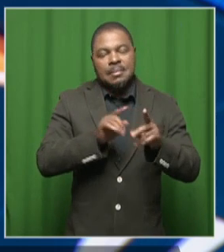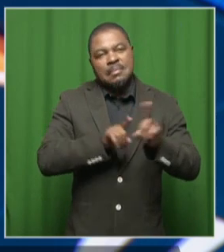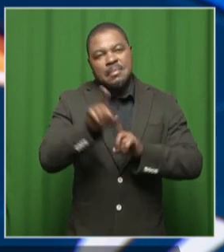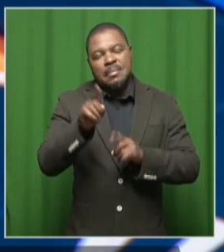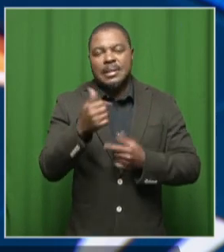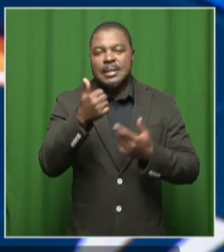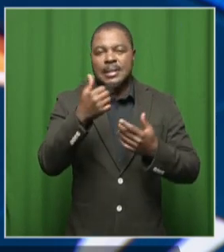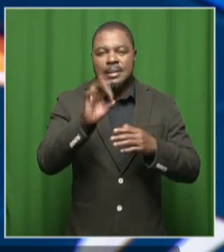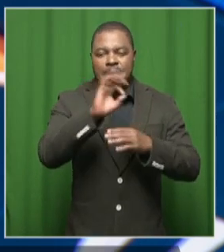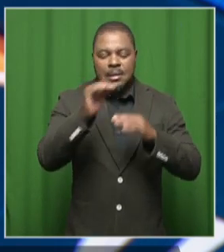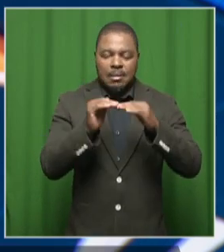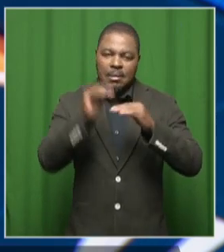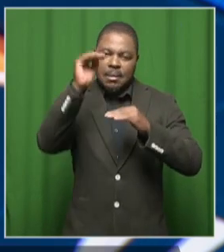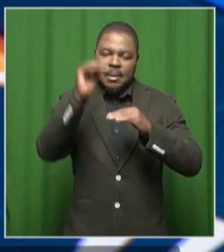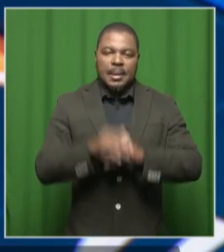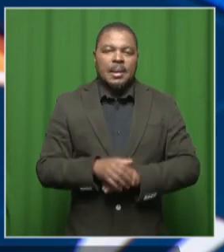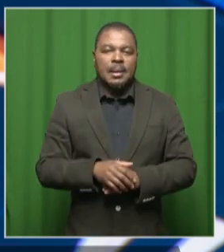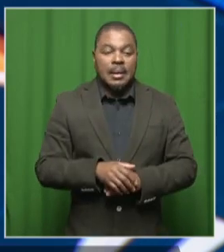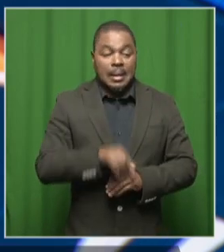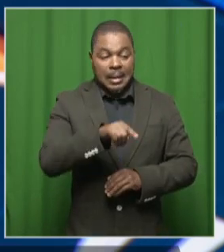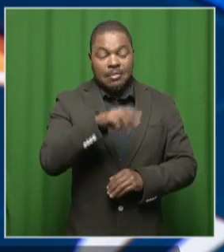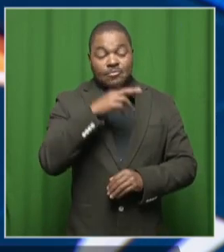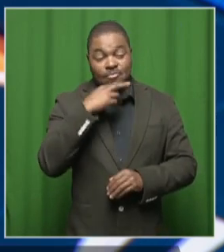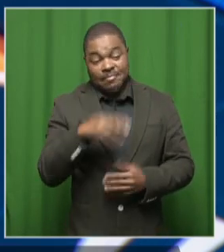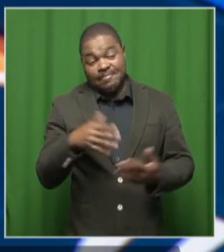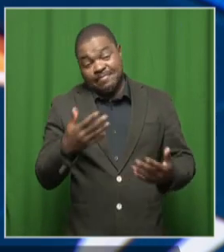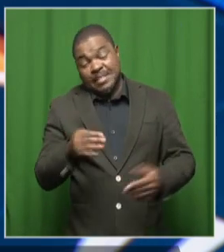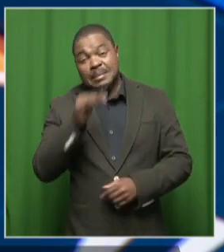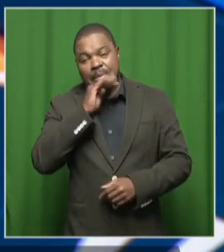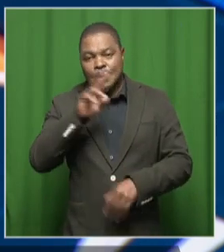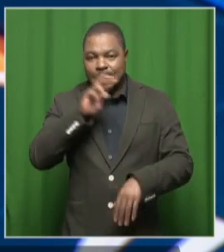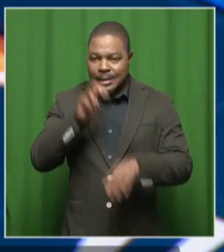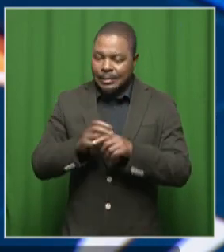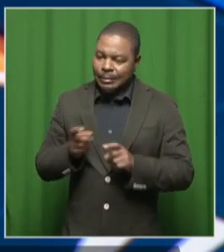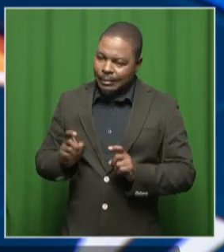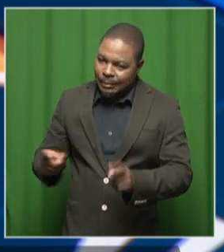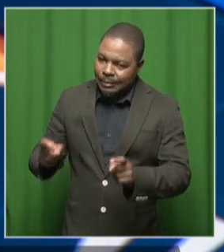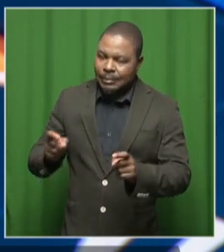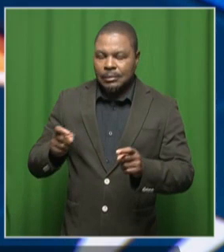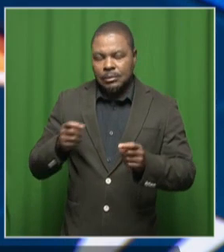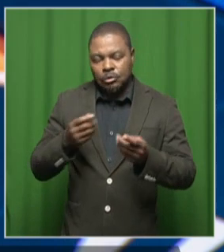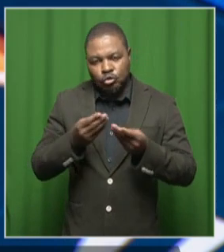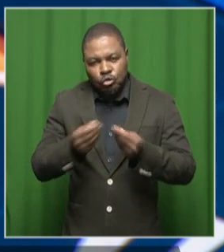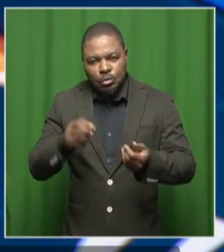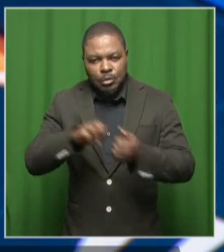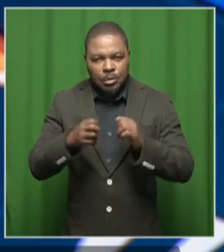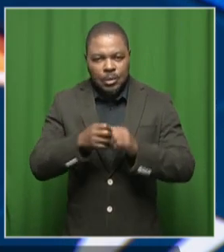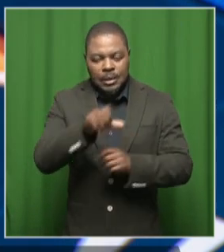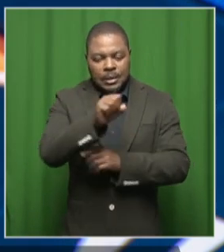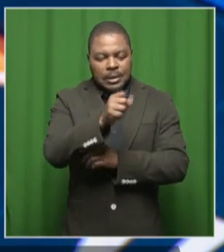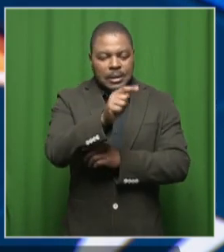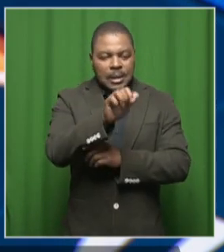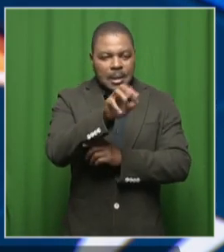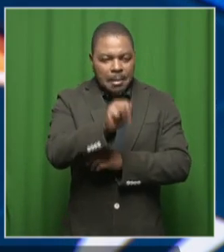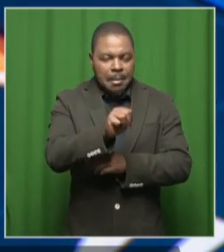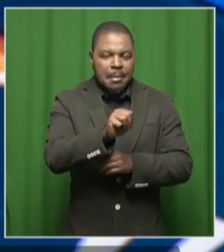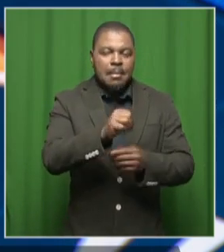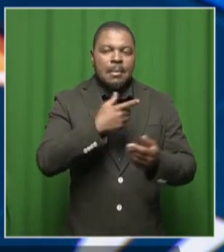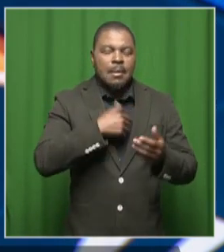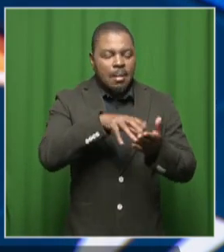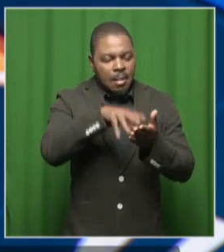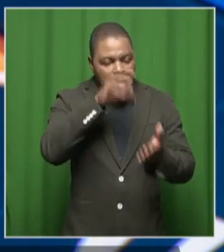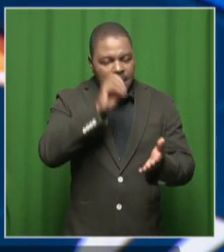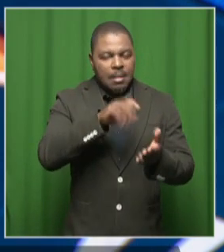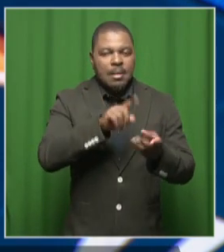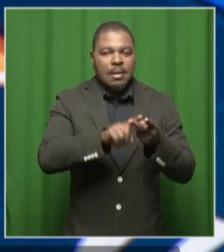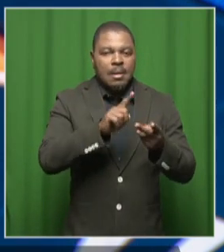or higher. Now, this stark reality underscores the urgent need for innovative solutions to enhance STEM literacy and bridge the gap